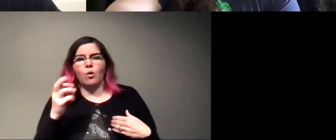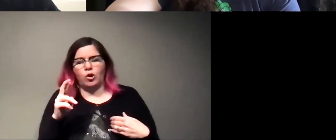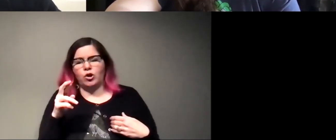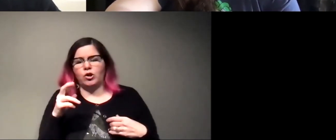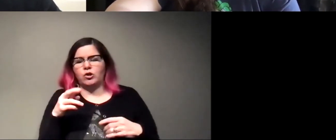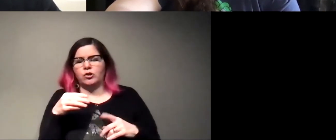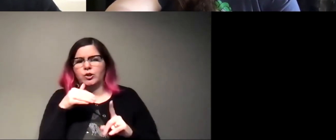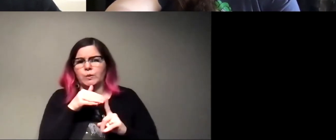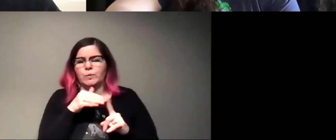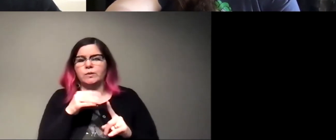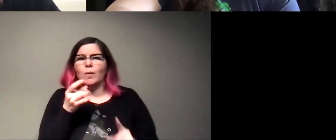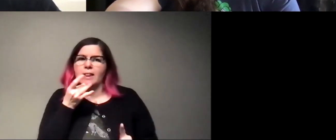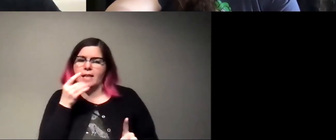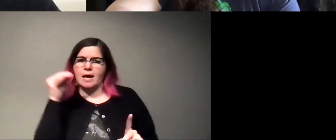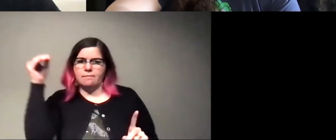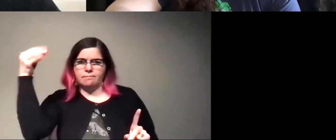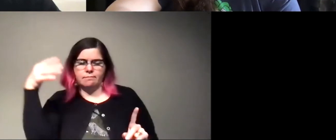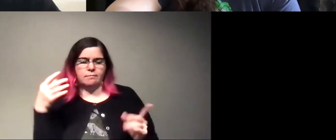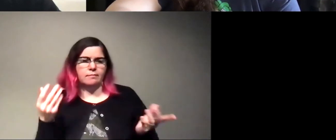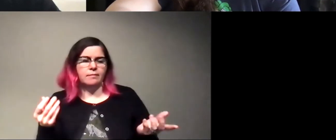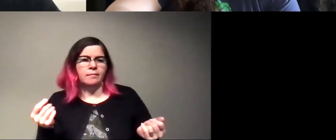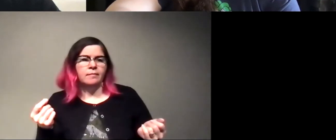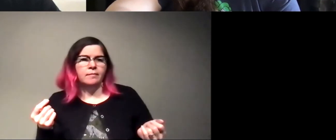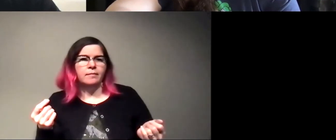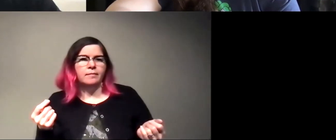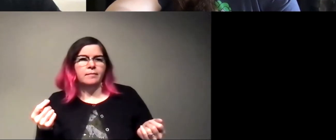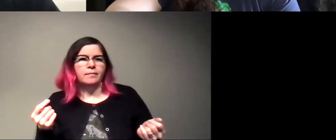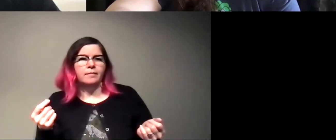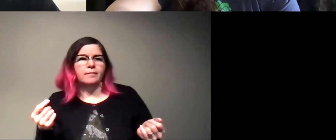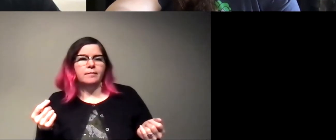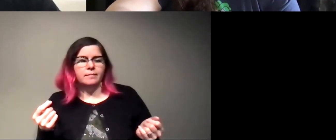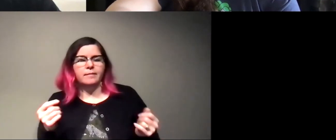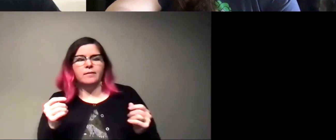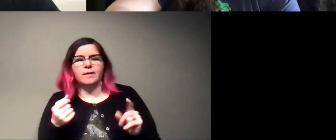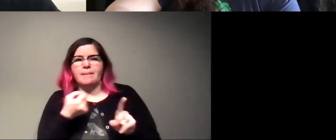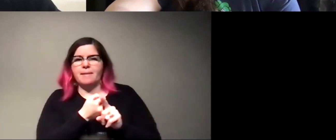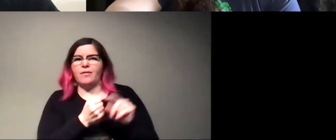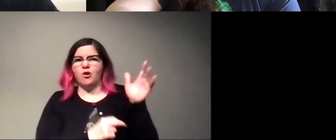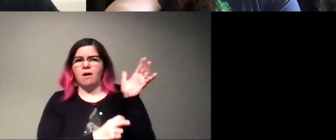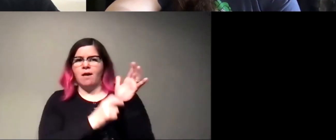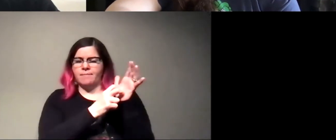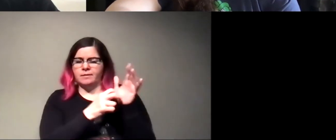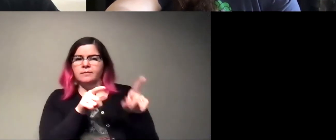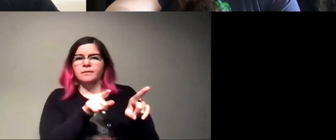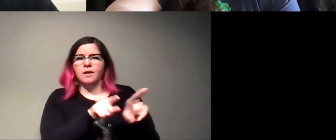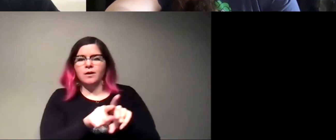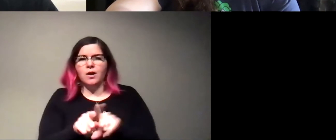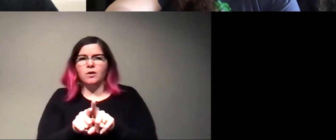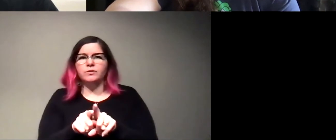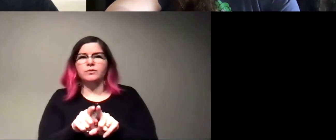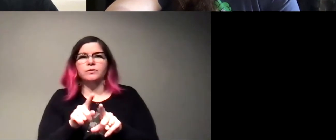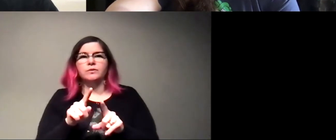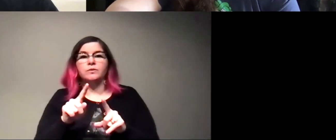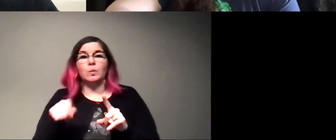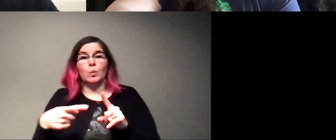that, uh, light plays a role in, in their climbing and then also, uh, when the fungus